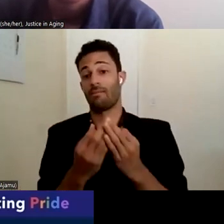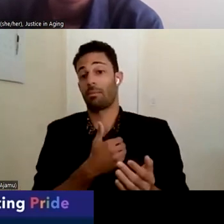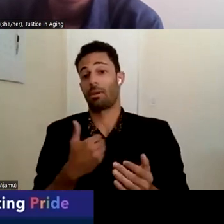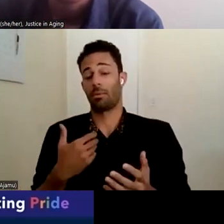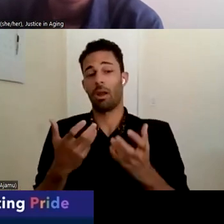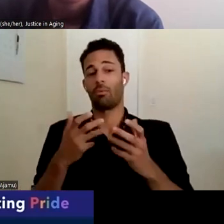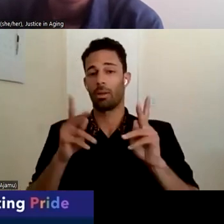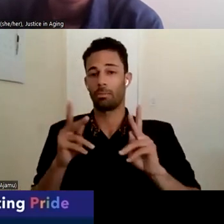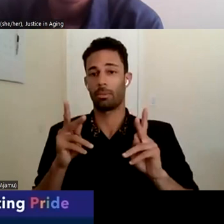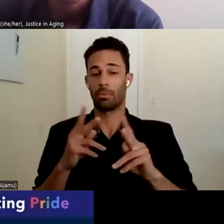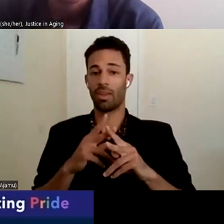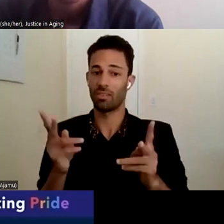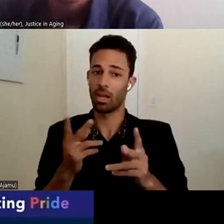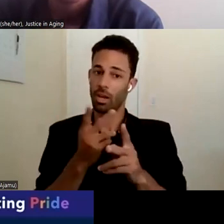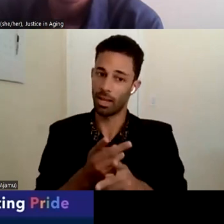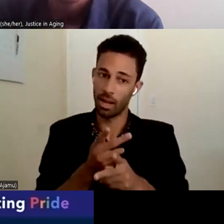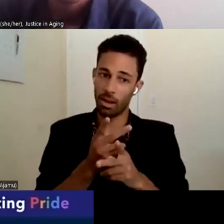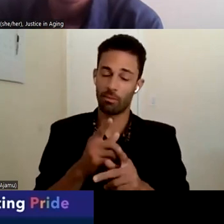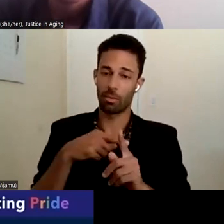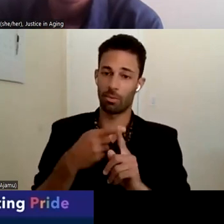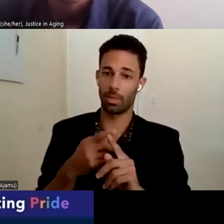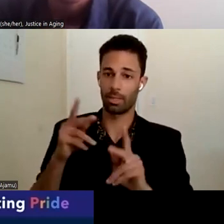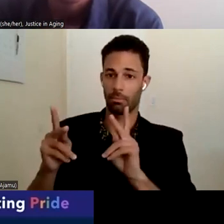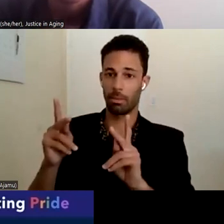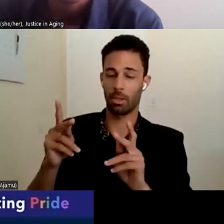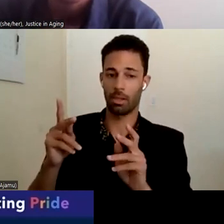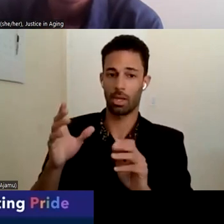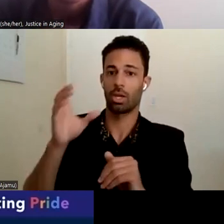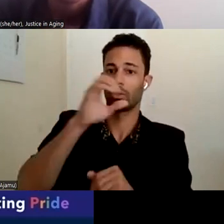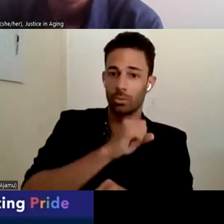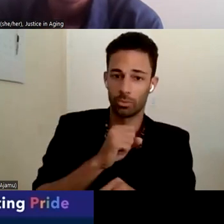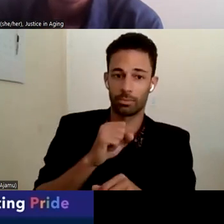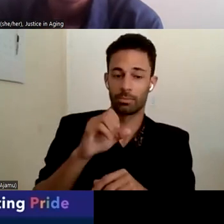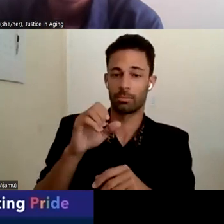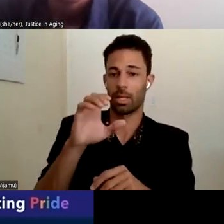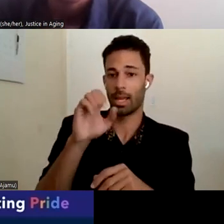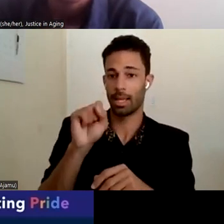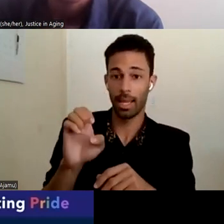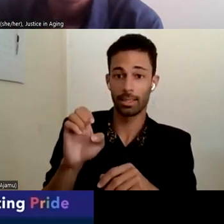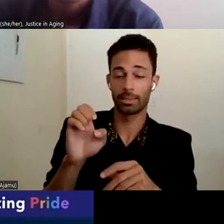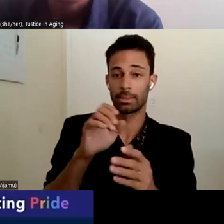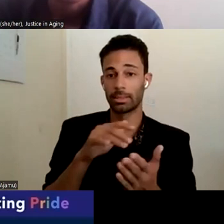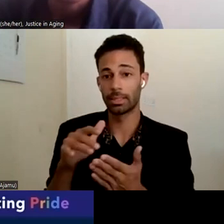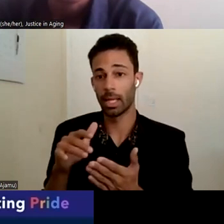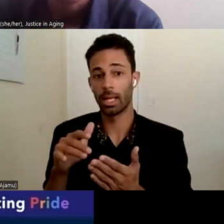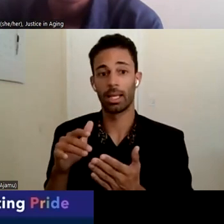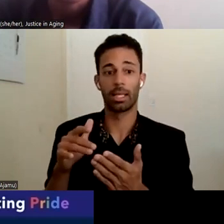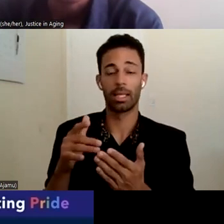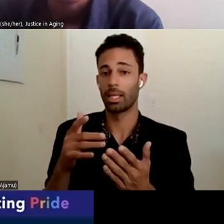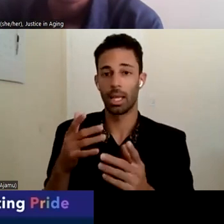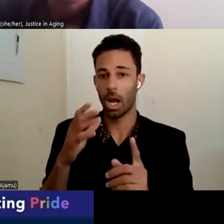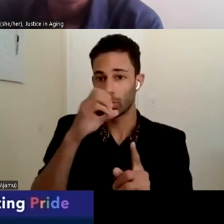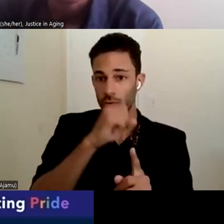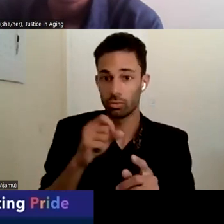very, very careful when they automatically assume that the case study is assuming that the sister is stealing money.